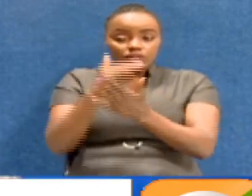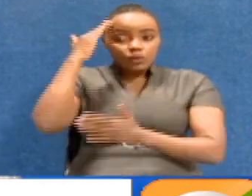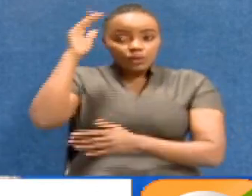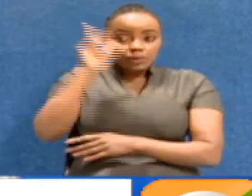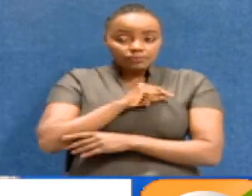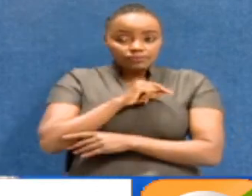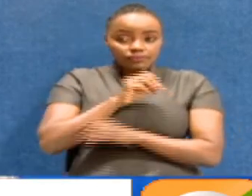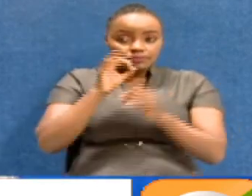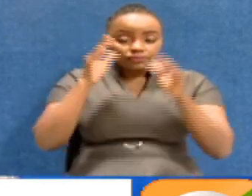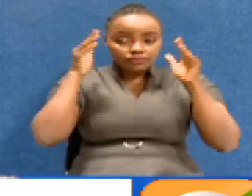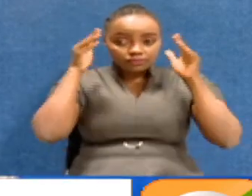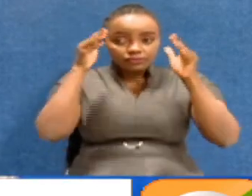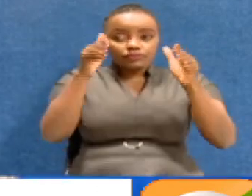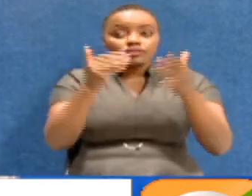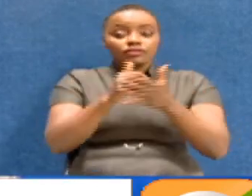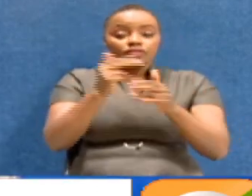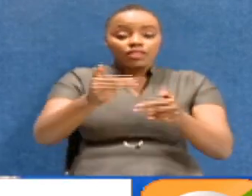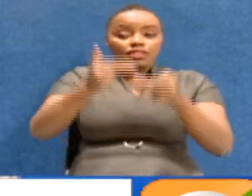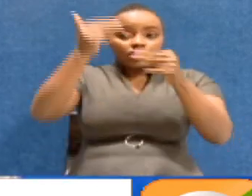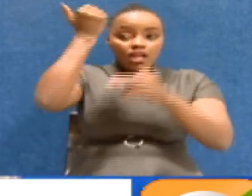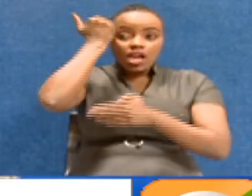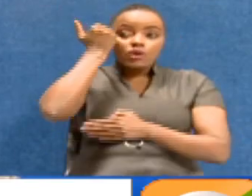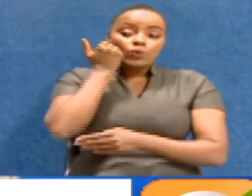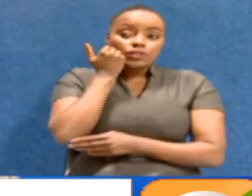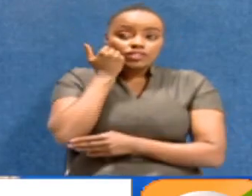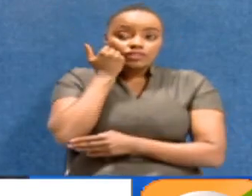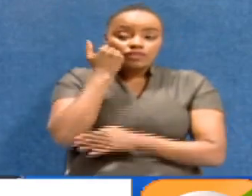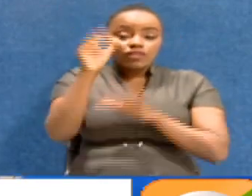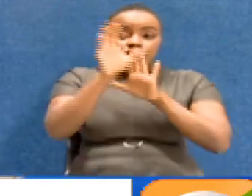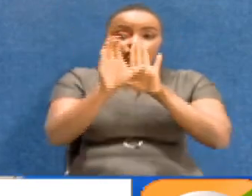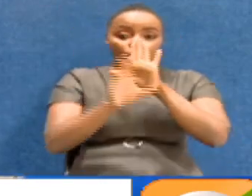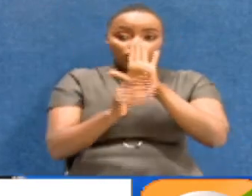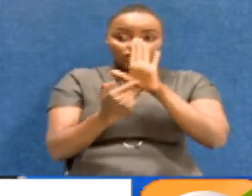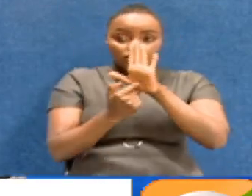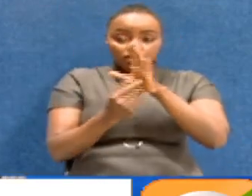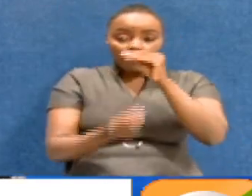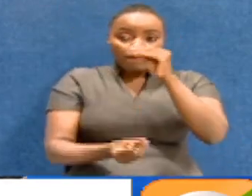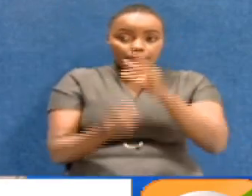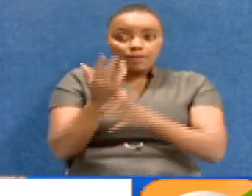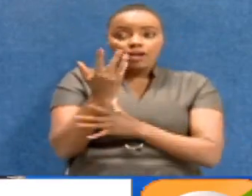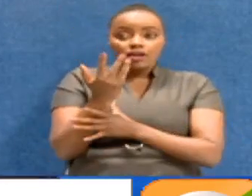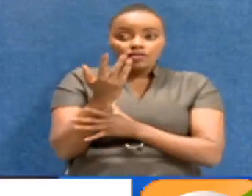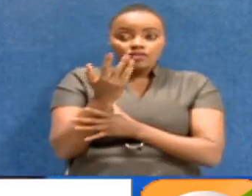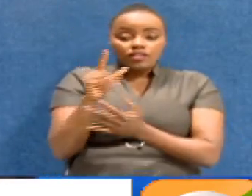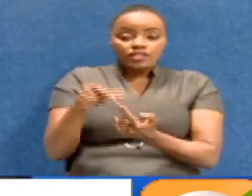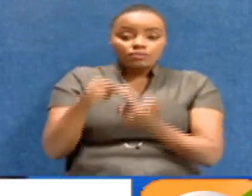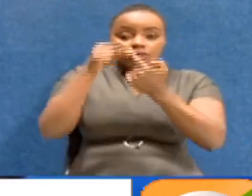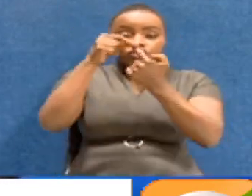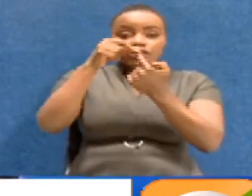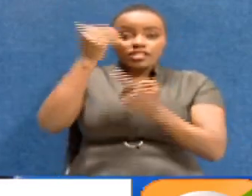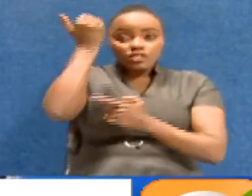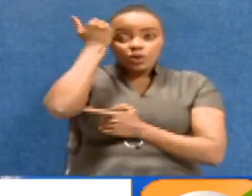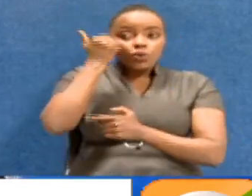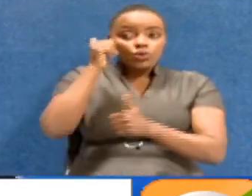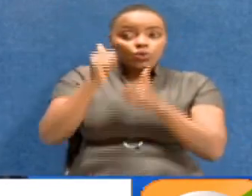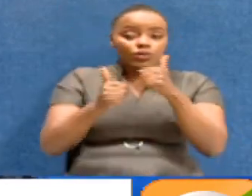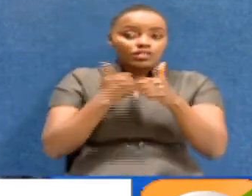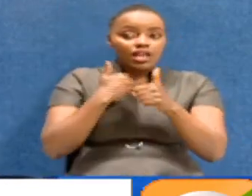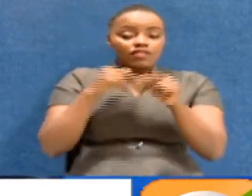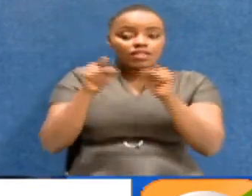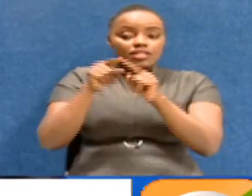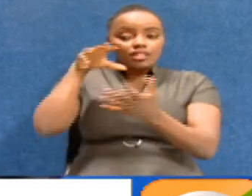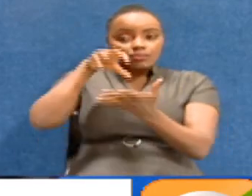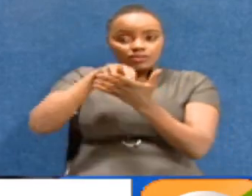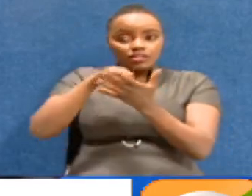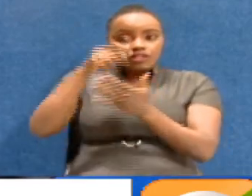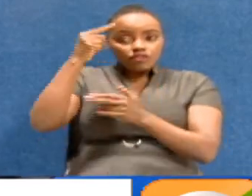that when you look at the law, if you come to the High Court, the constitution creates specialized courts. We have got the same status